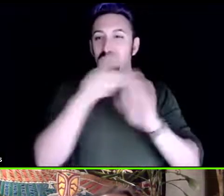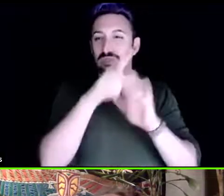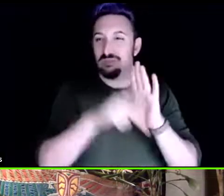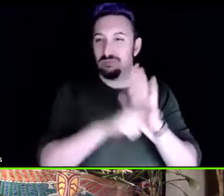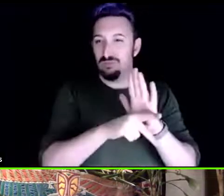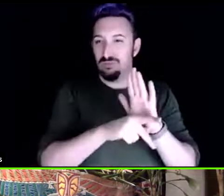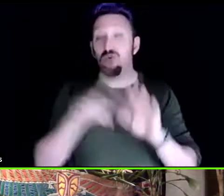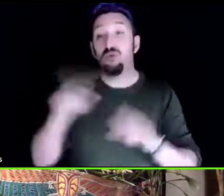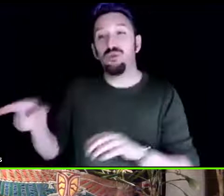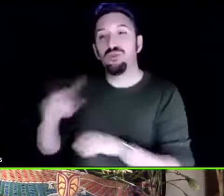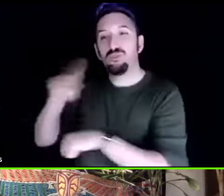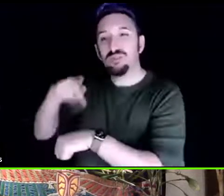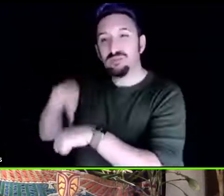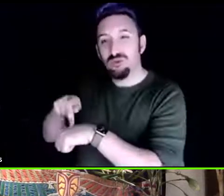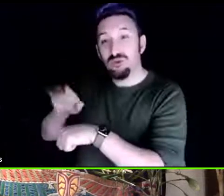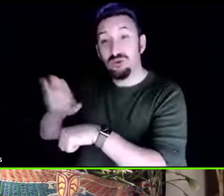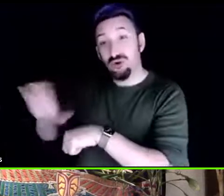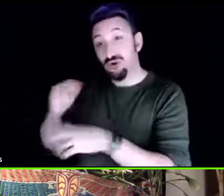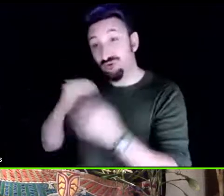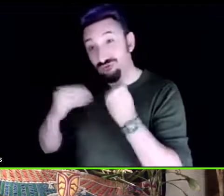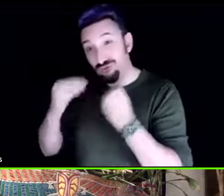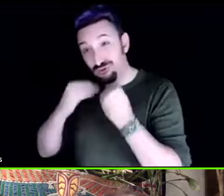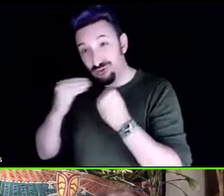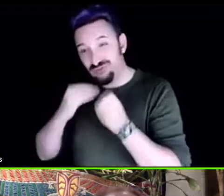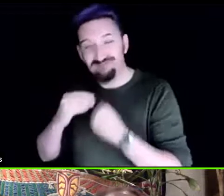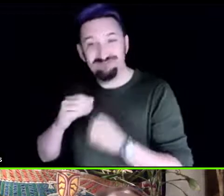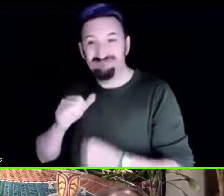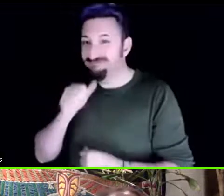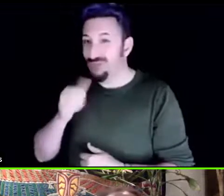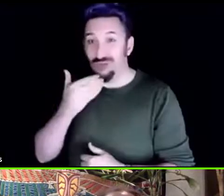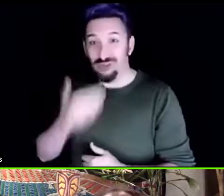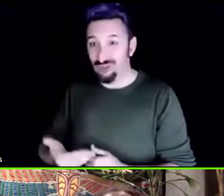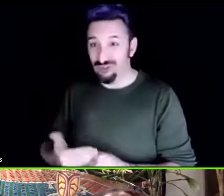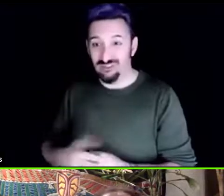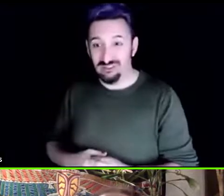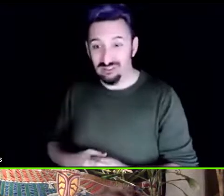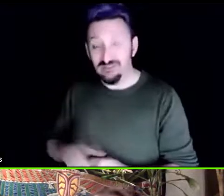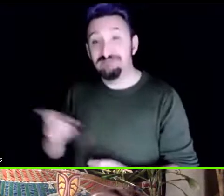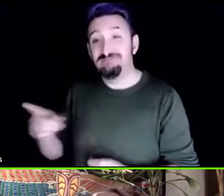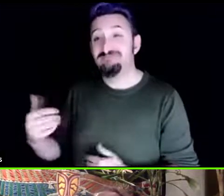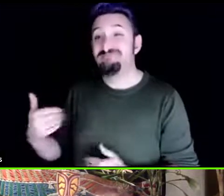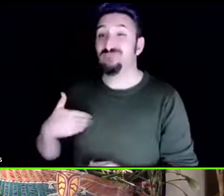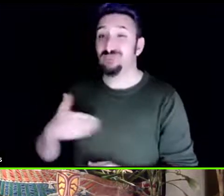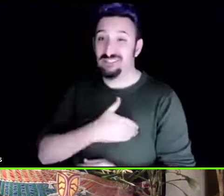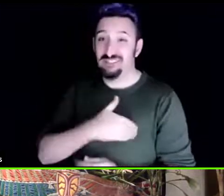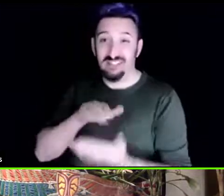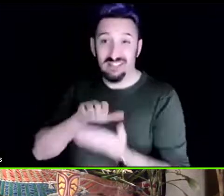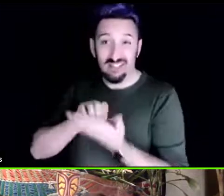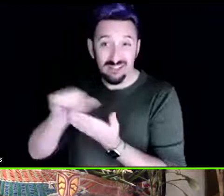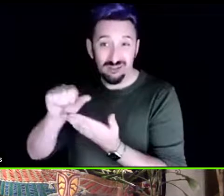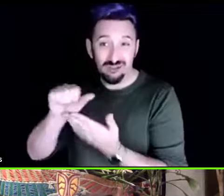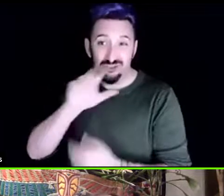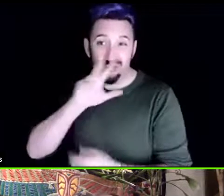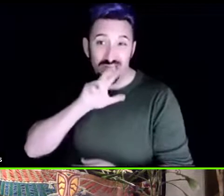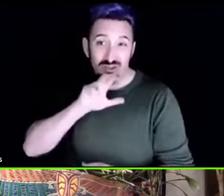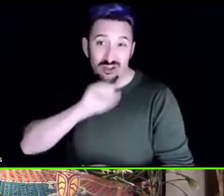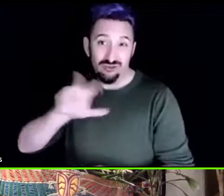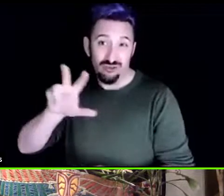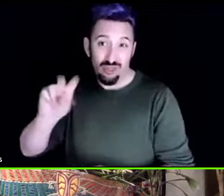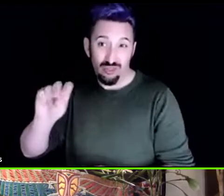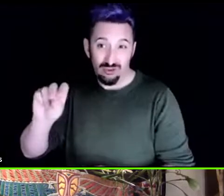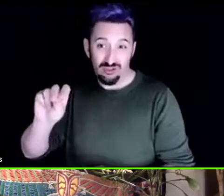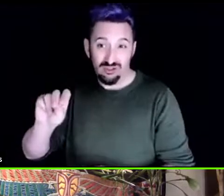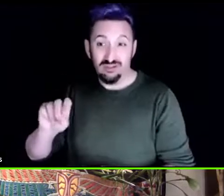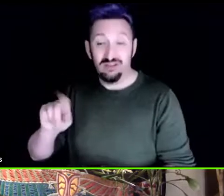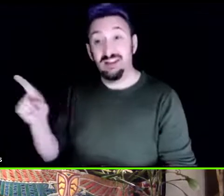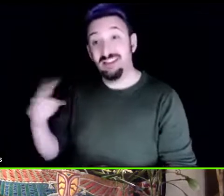the truth of that principle is that she had breast cancer when she was 30 years old and they told her it was about